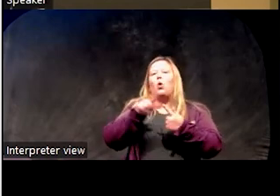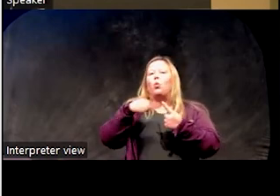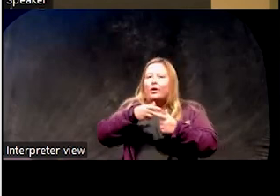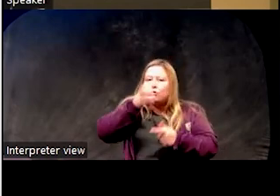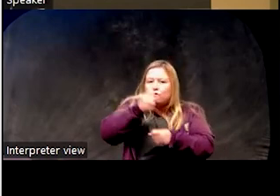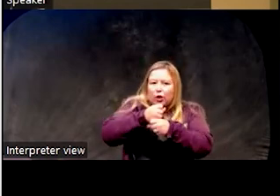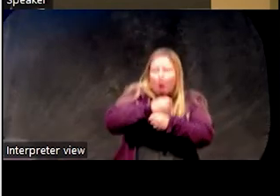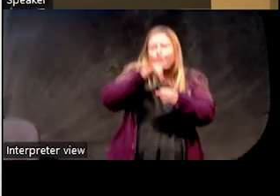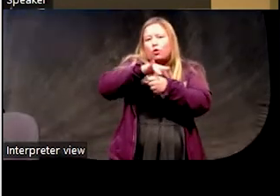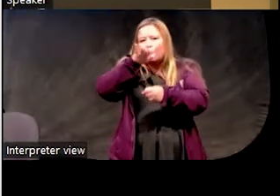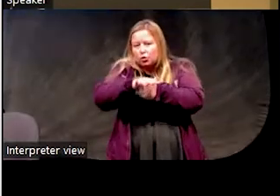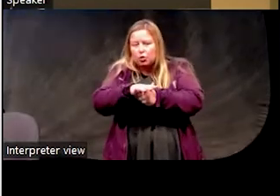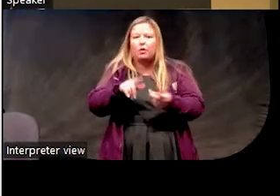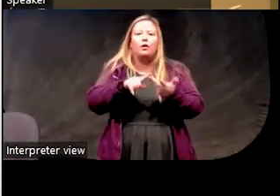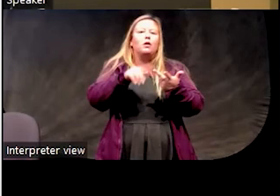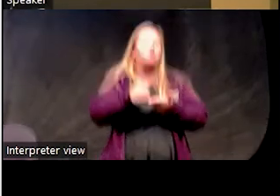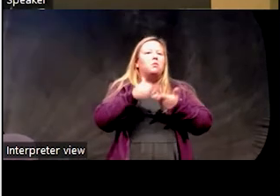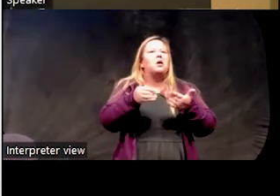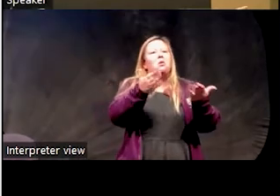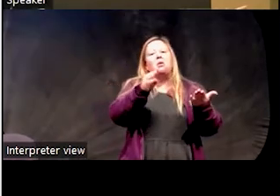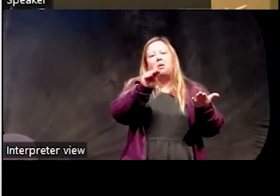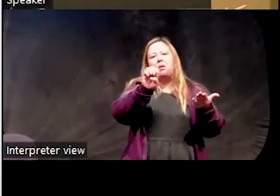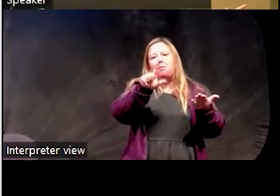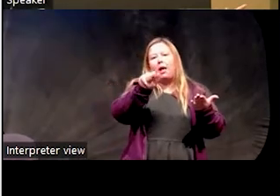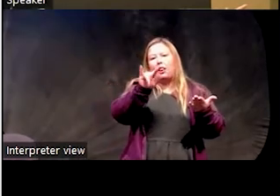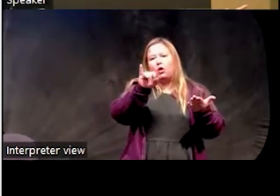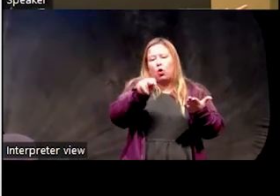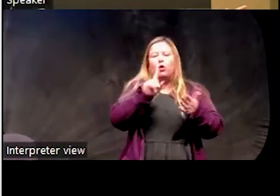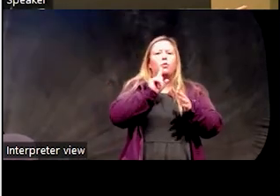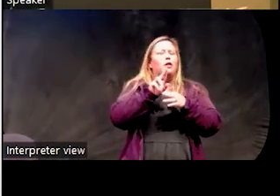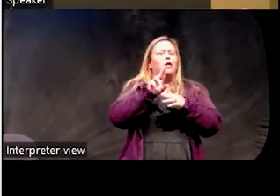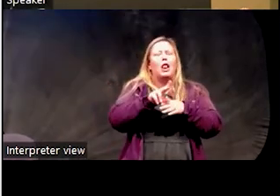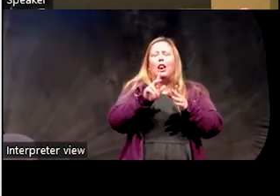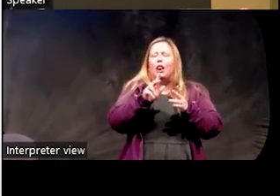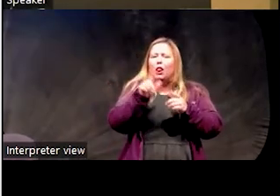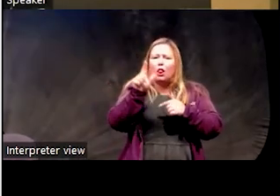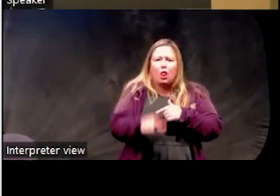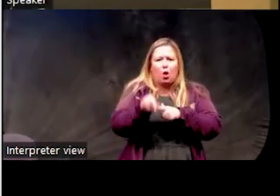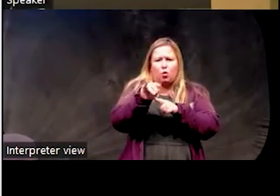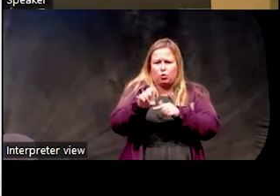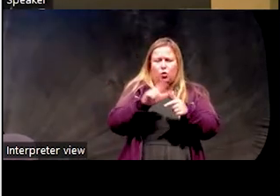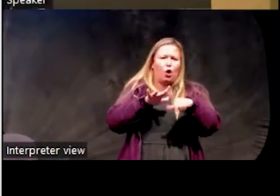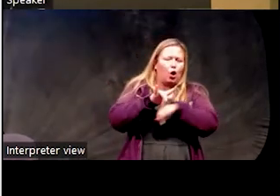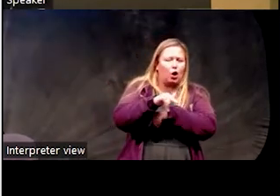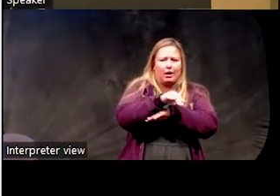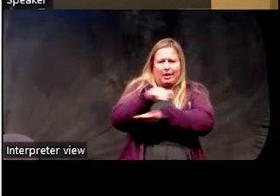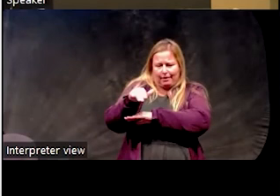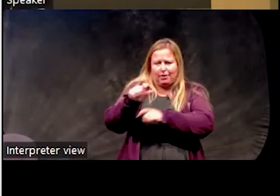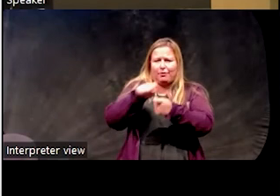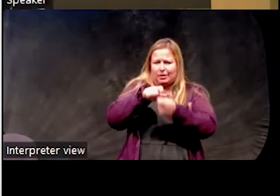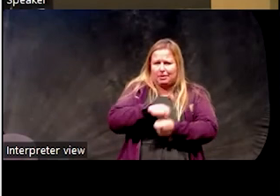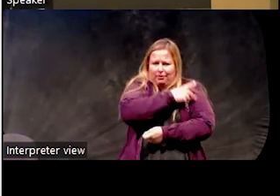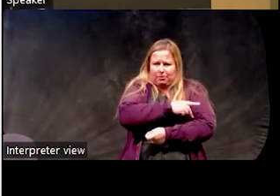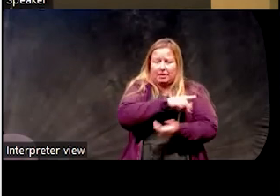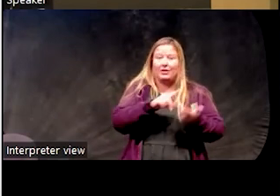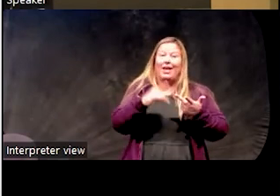exogenous melatonin can be helpful. We use this in a very low dose early in the evening for delayed sleep phase patients and light